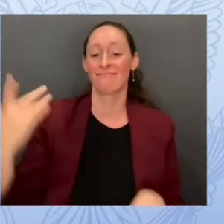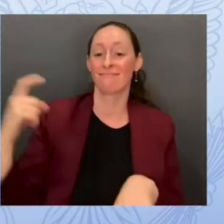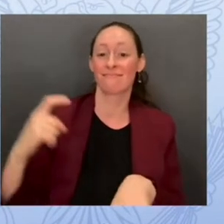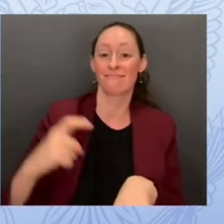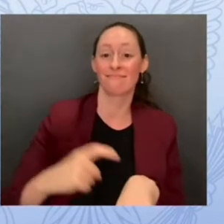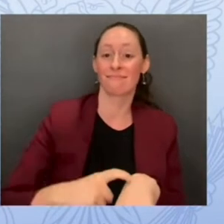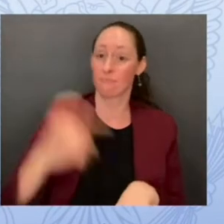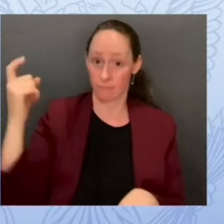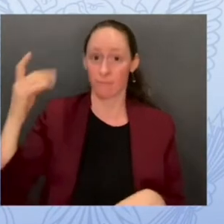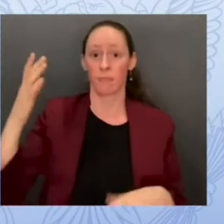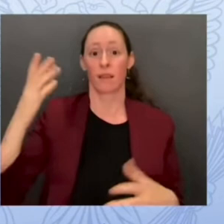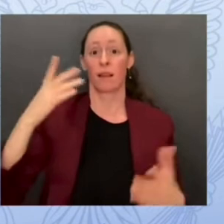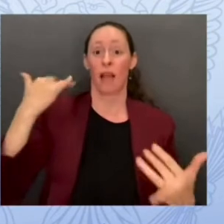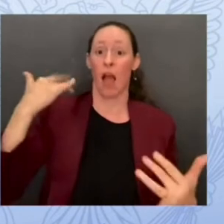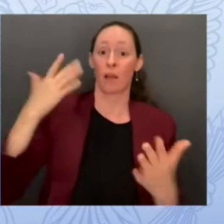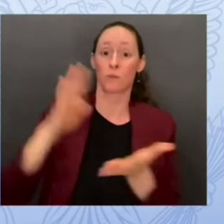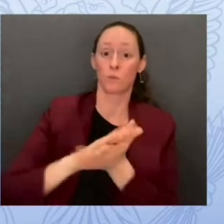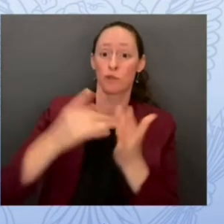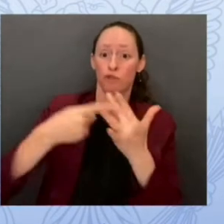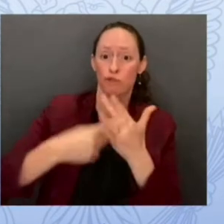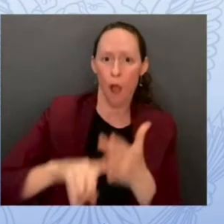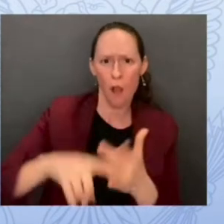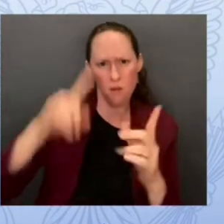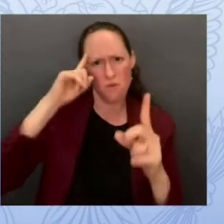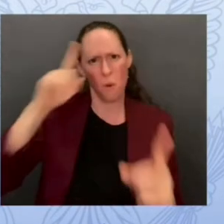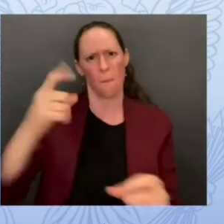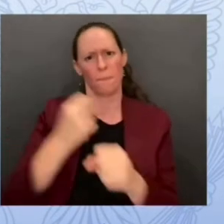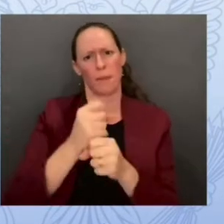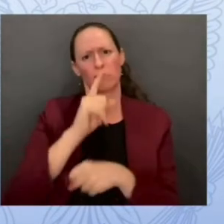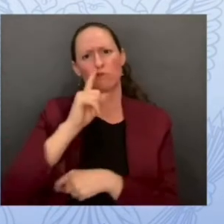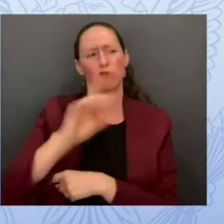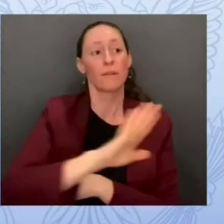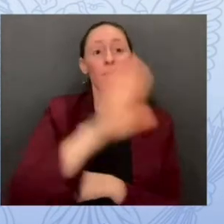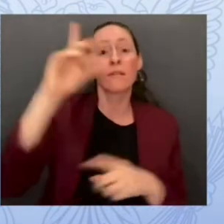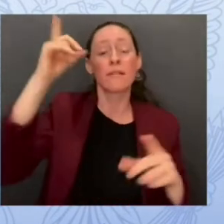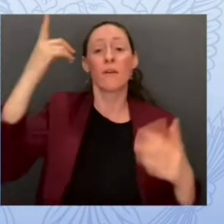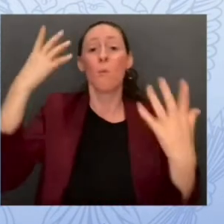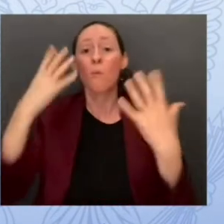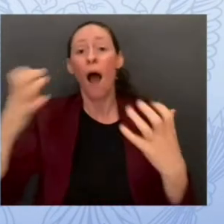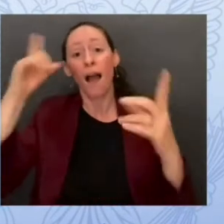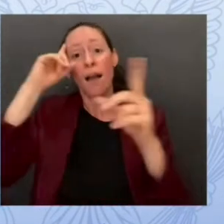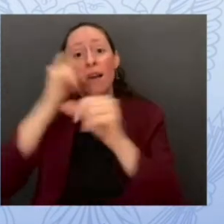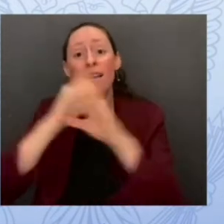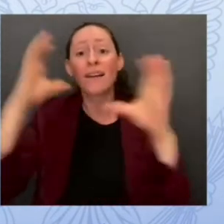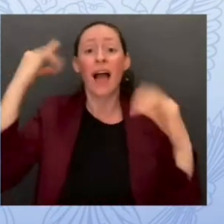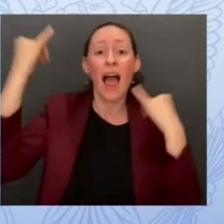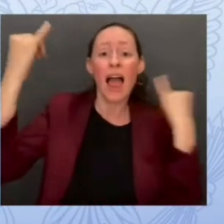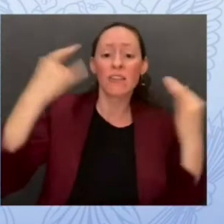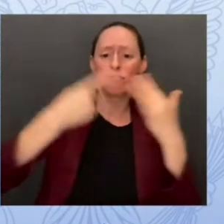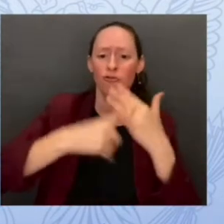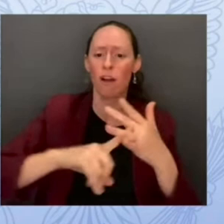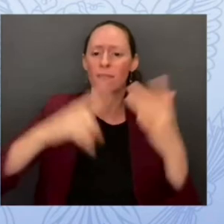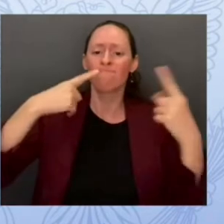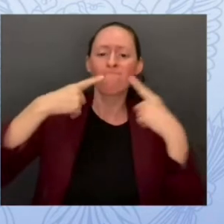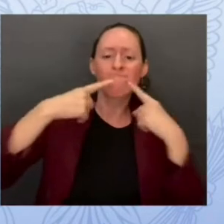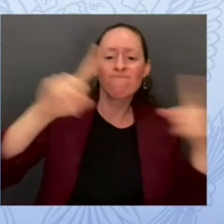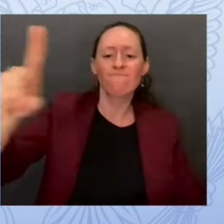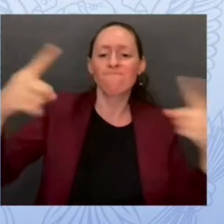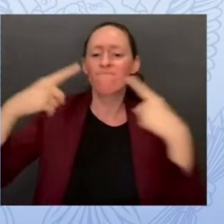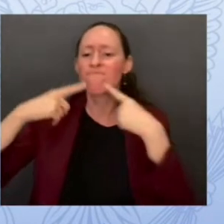students imaginations can soar and ensuring that administrators can run their schools